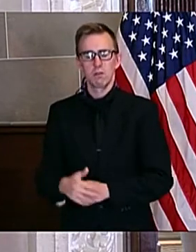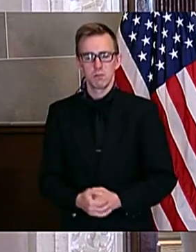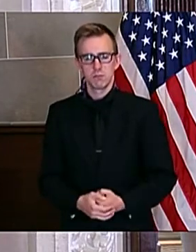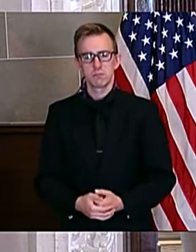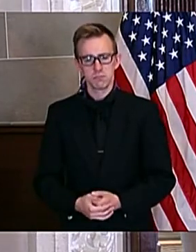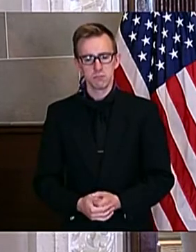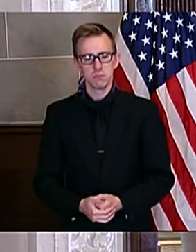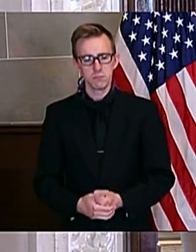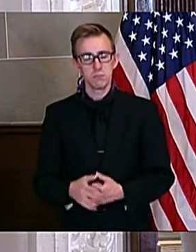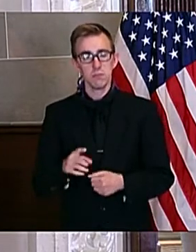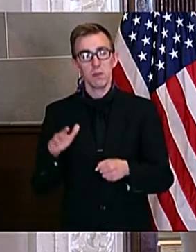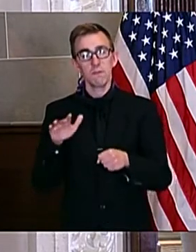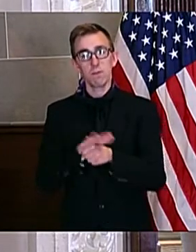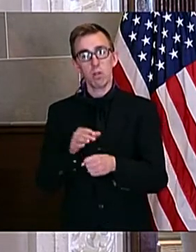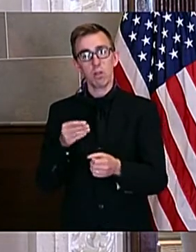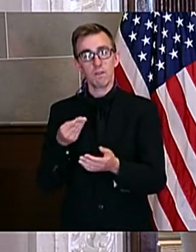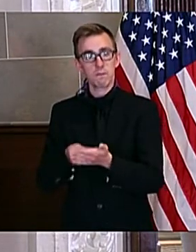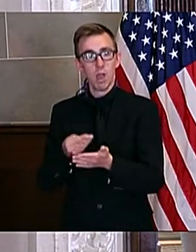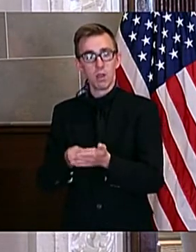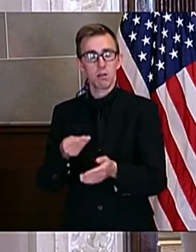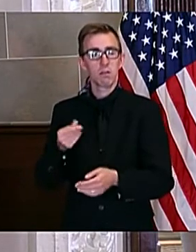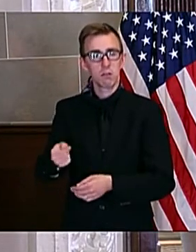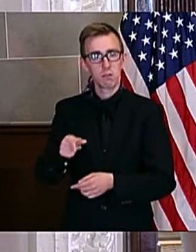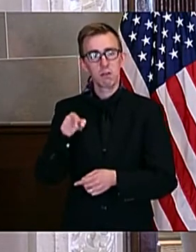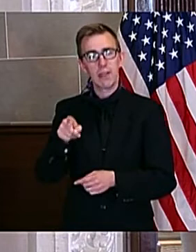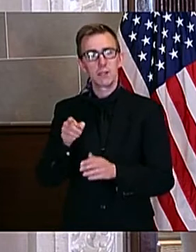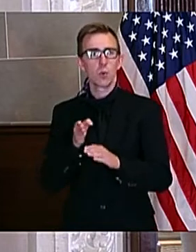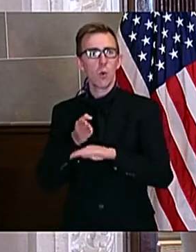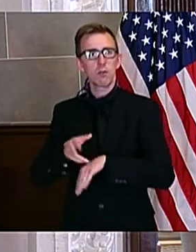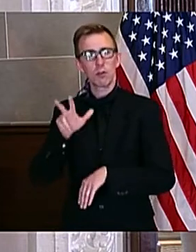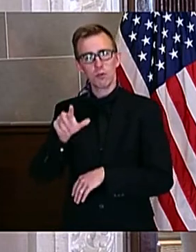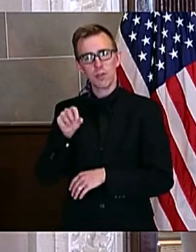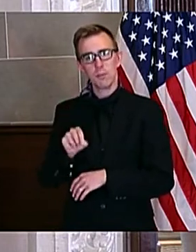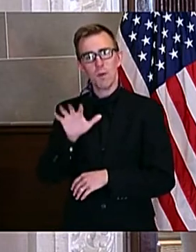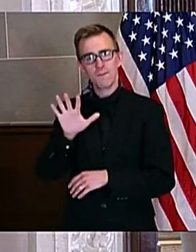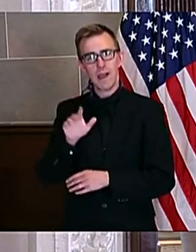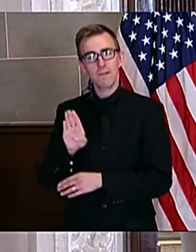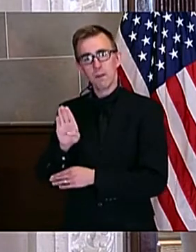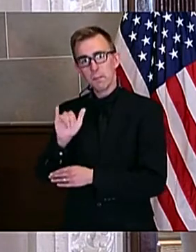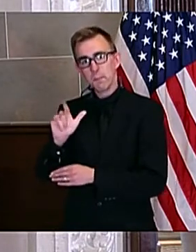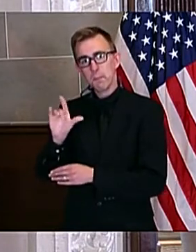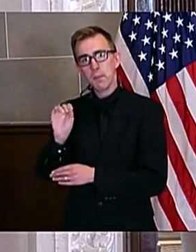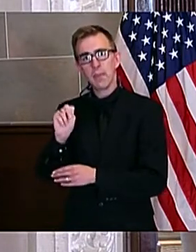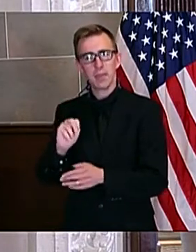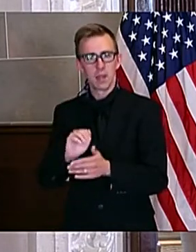Fully funded, Foundation formula is over $3.5 billion.